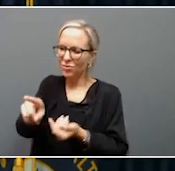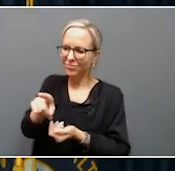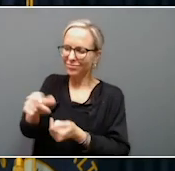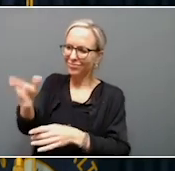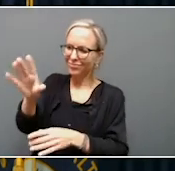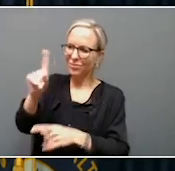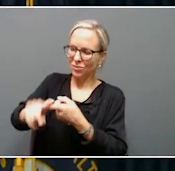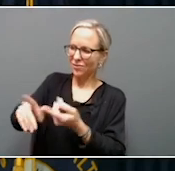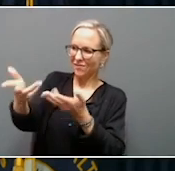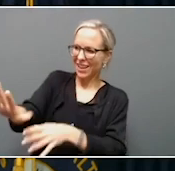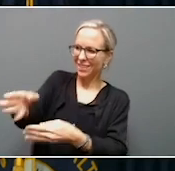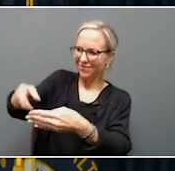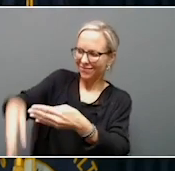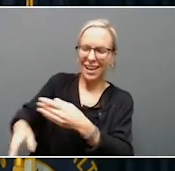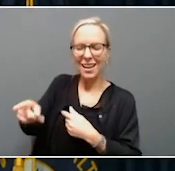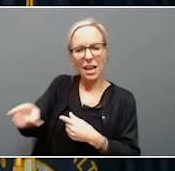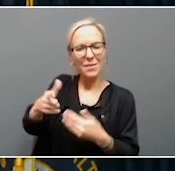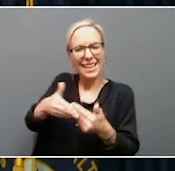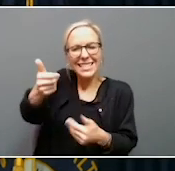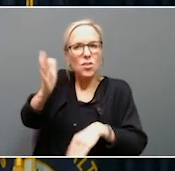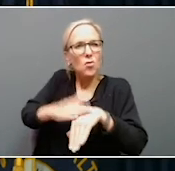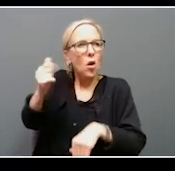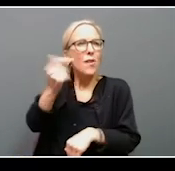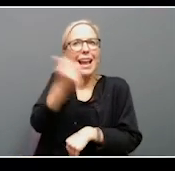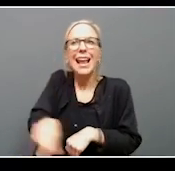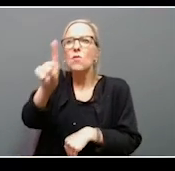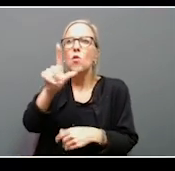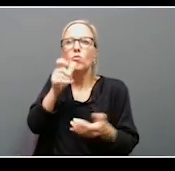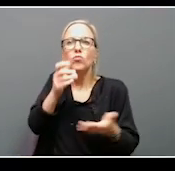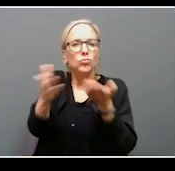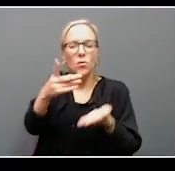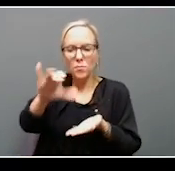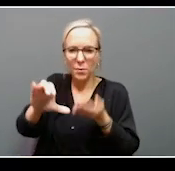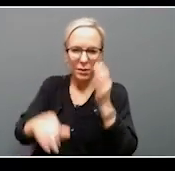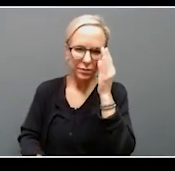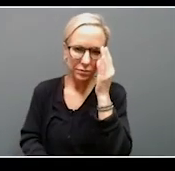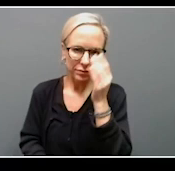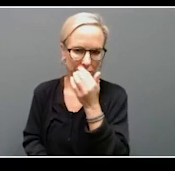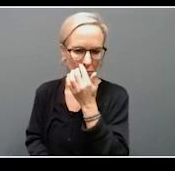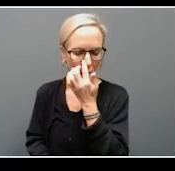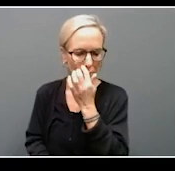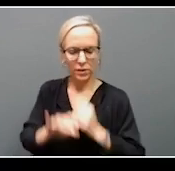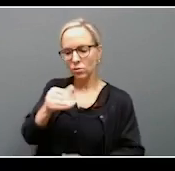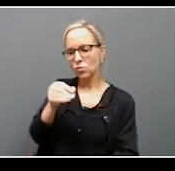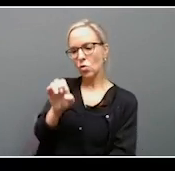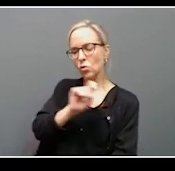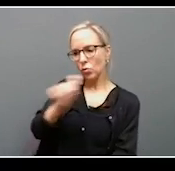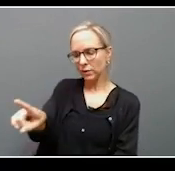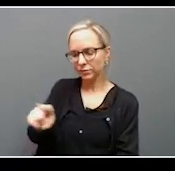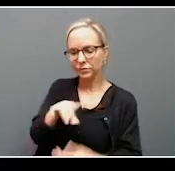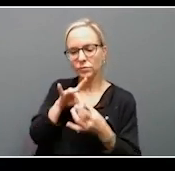easy call for anyone in public service. Joe. Thanks. Regarding